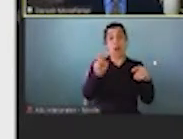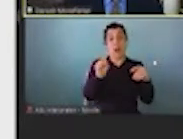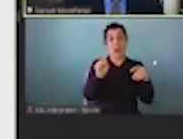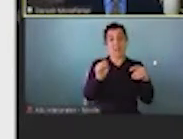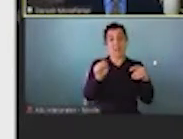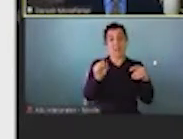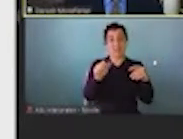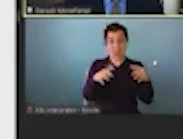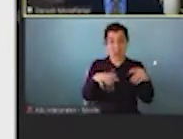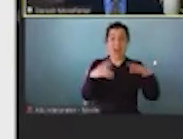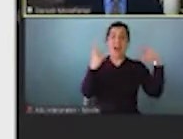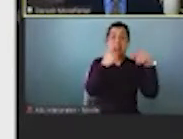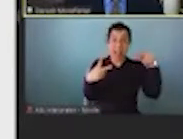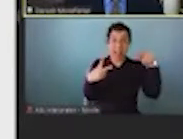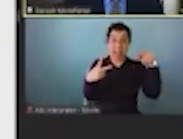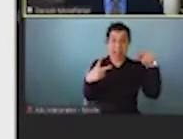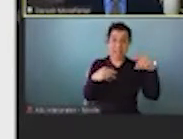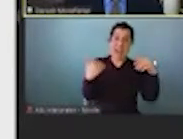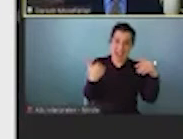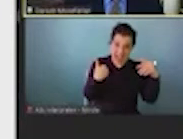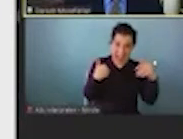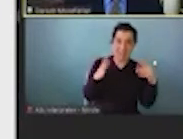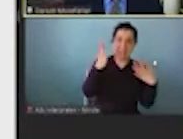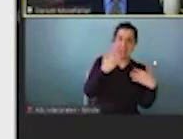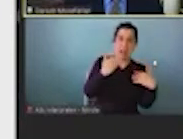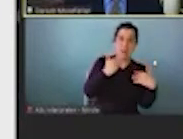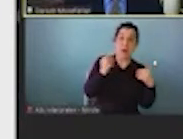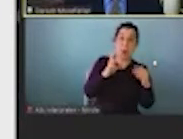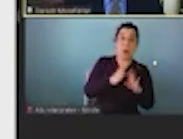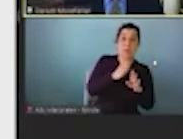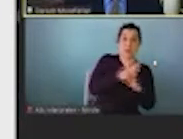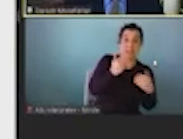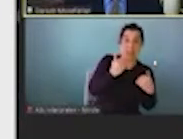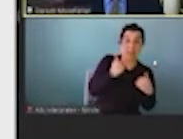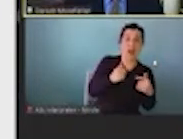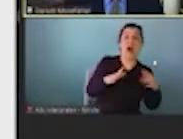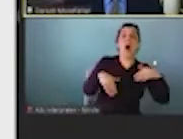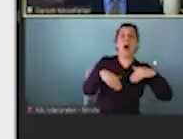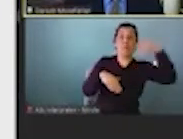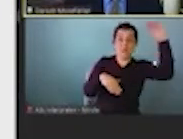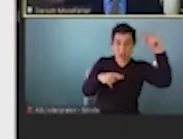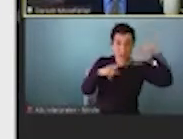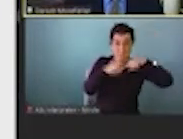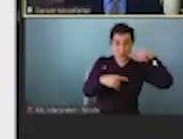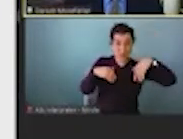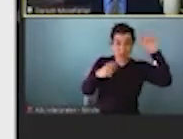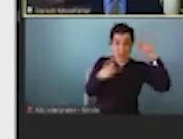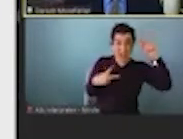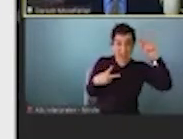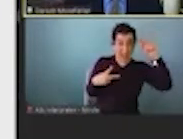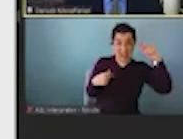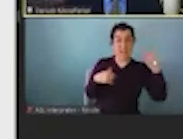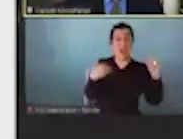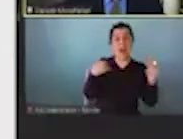normal. Half of all adults have diabetes or prediabetes. More than half have some form of cardiovascular disease. Three in four are overweight or